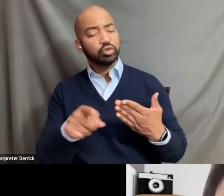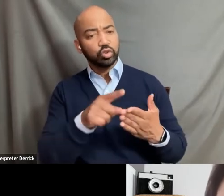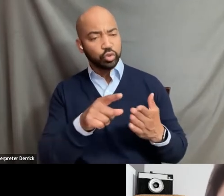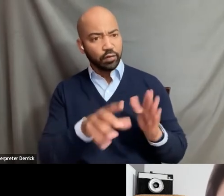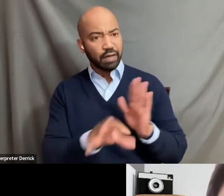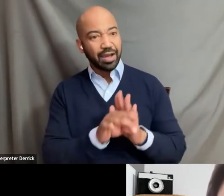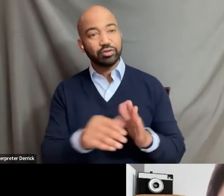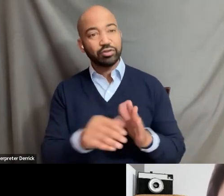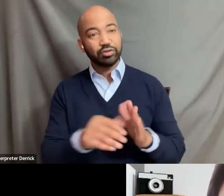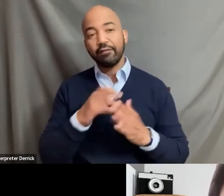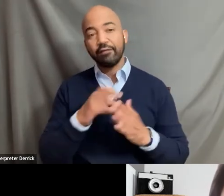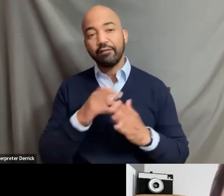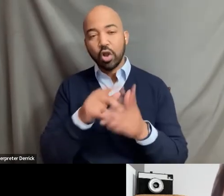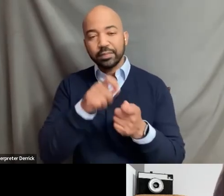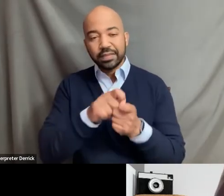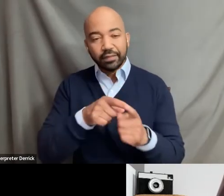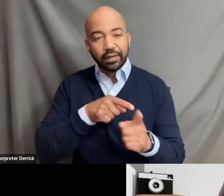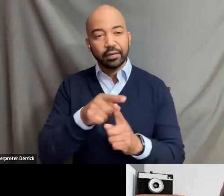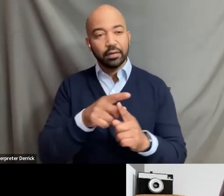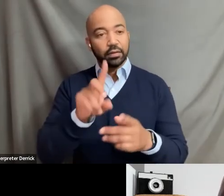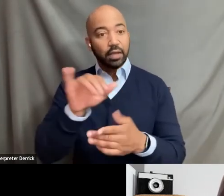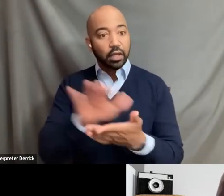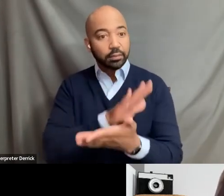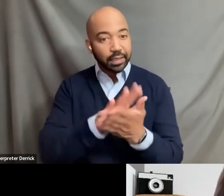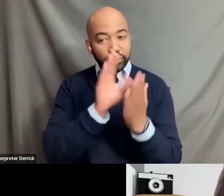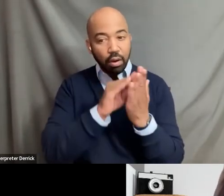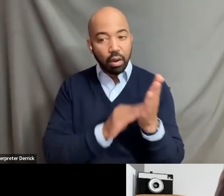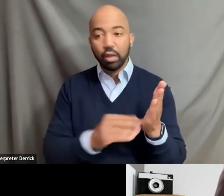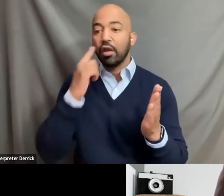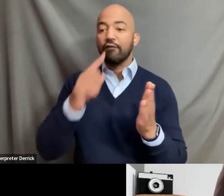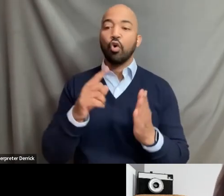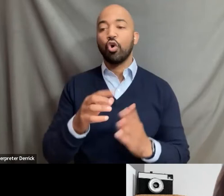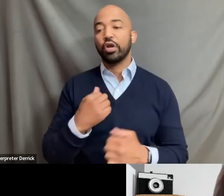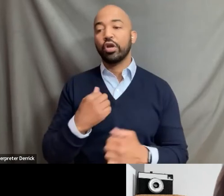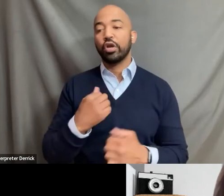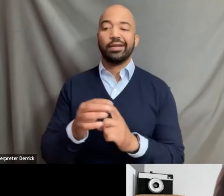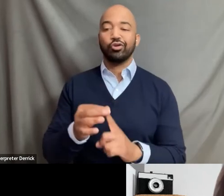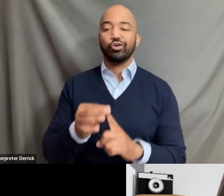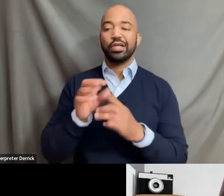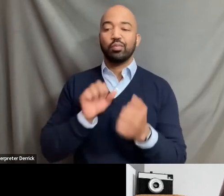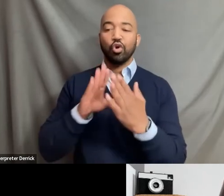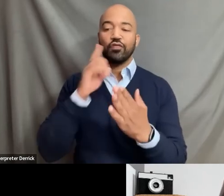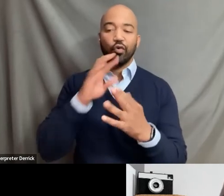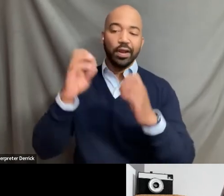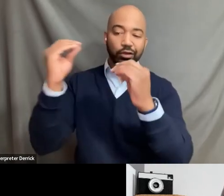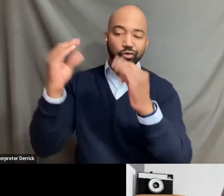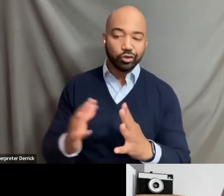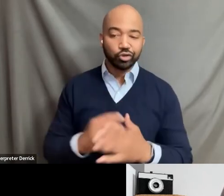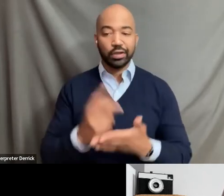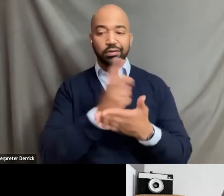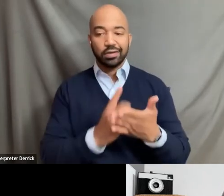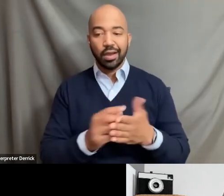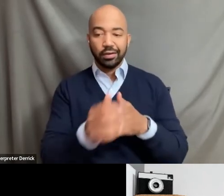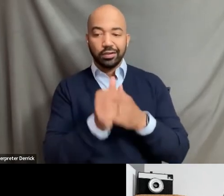role specific documentation? For instance, the results to create unique approaches for educators, design, leadership, engineers,